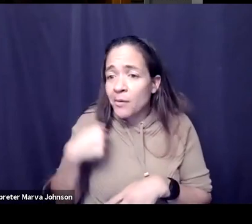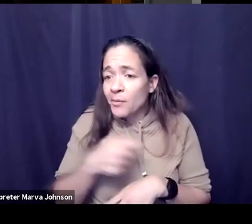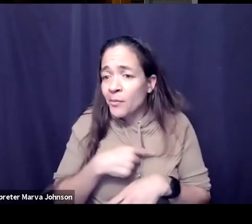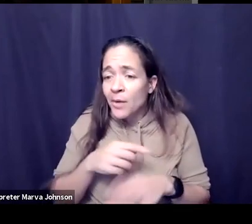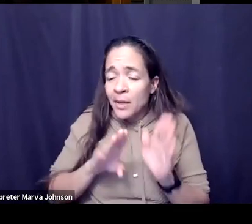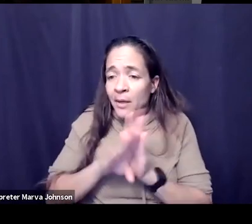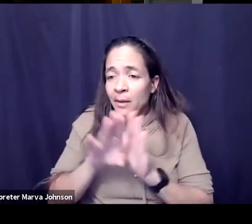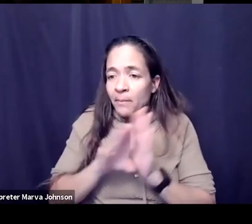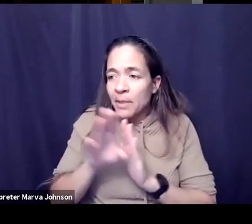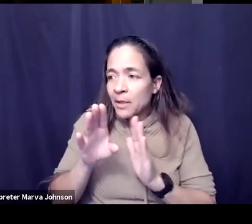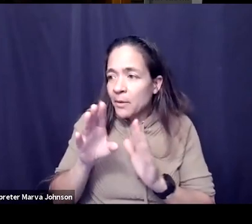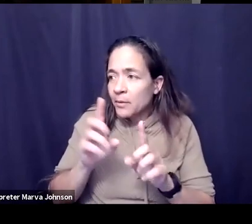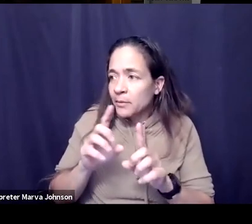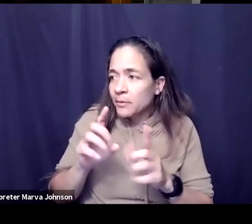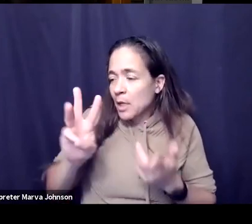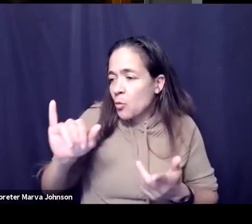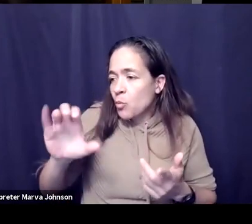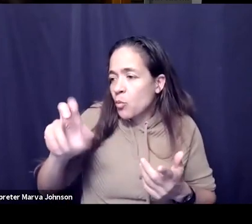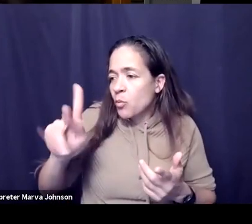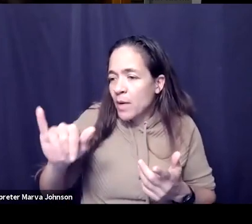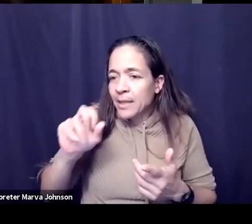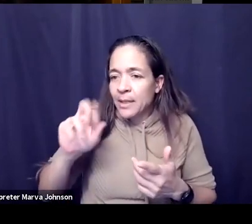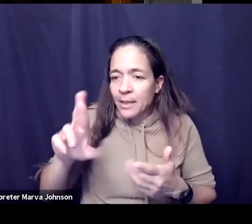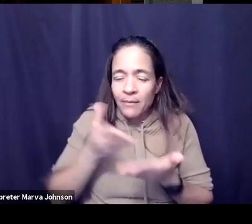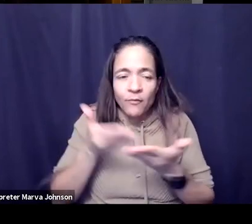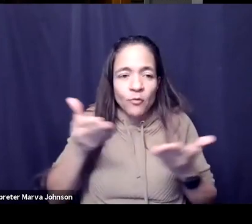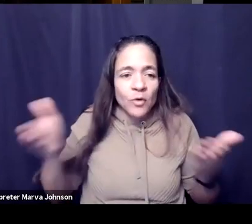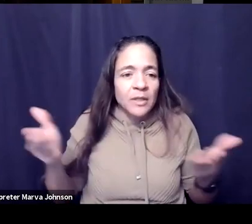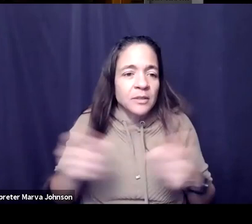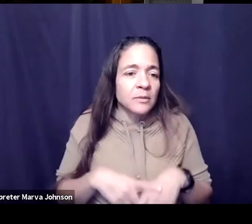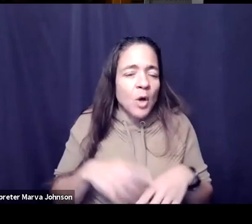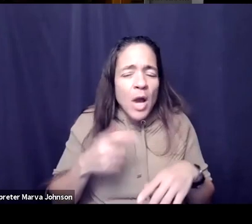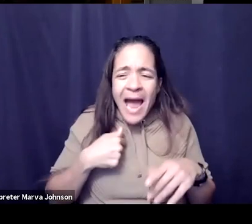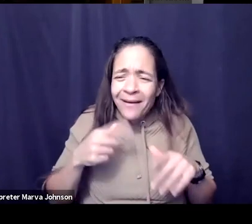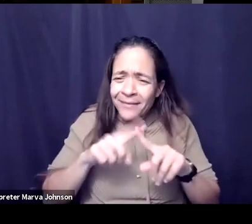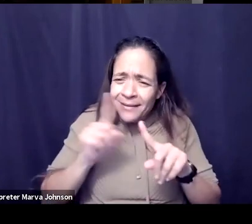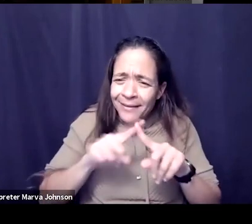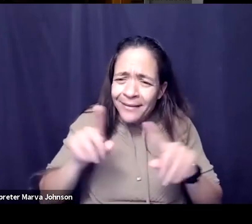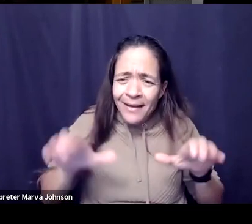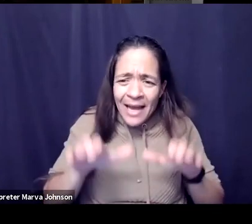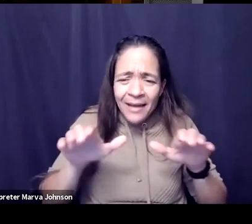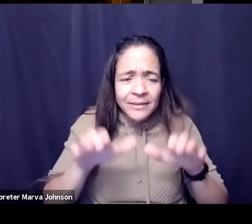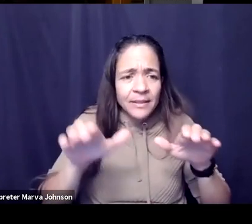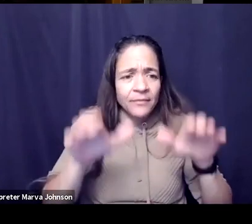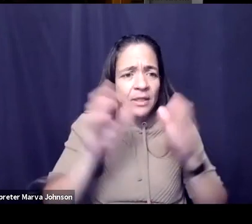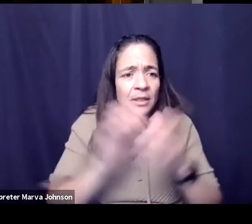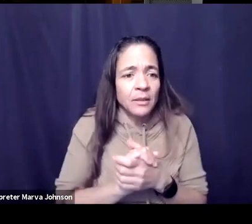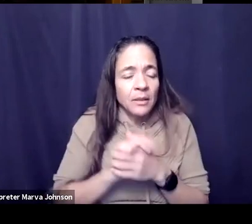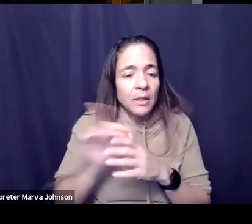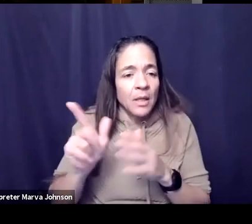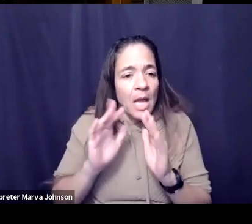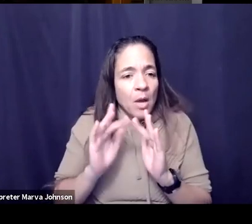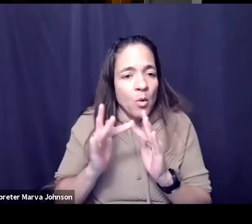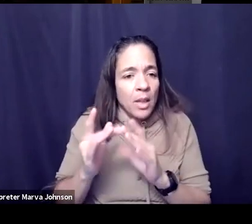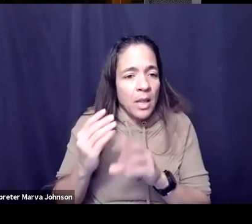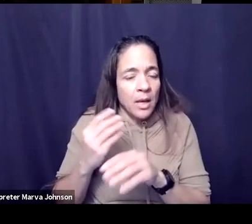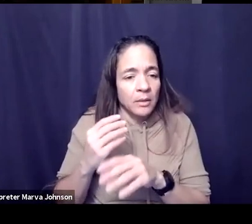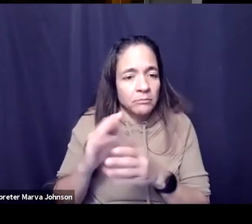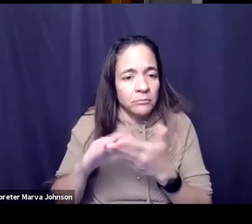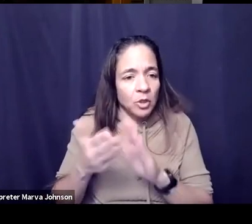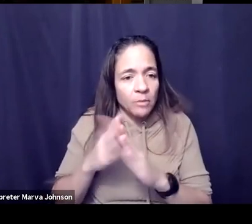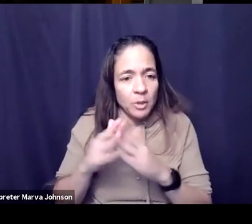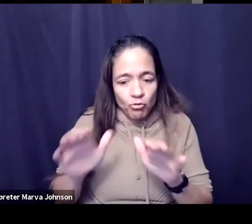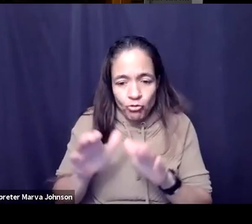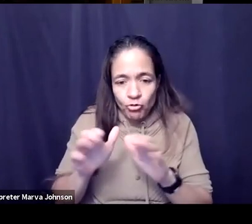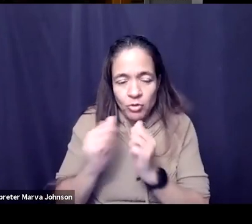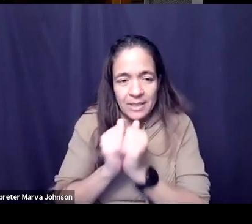resources or you know all sorts of formats for activities but i ask you know what is that online community doing together beyond believing